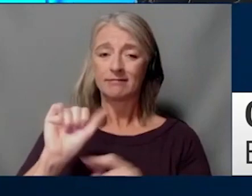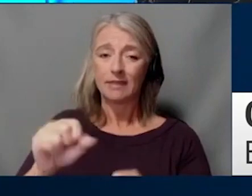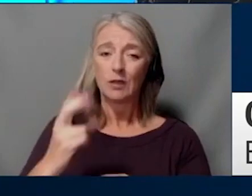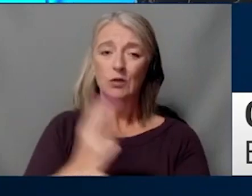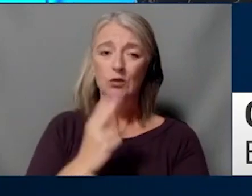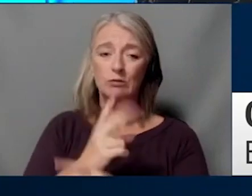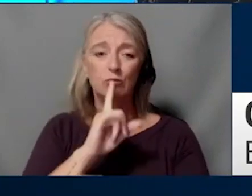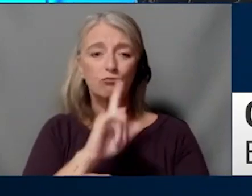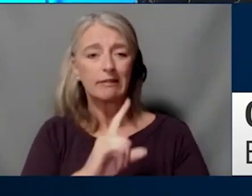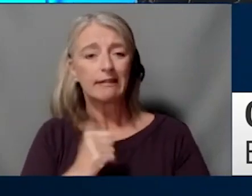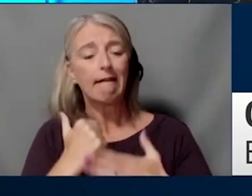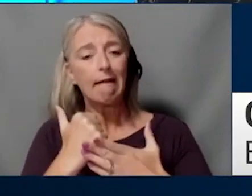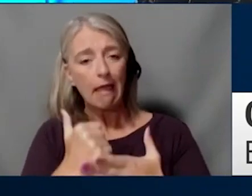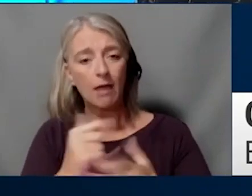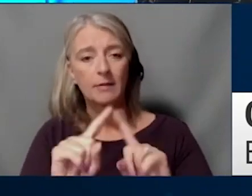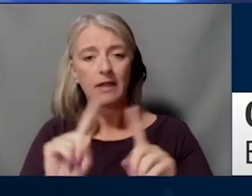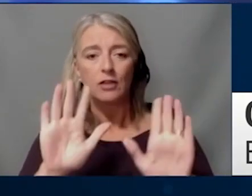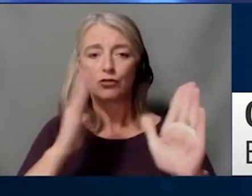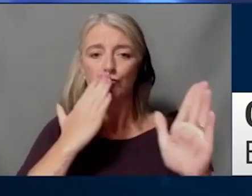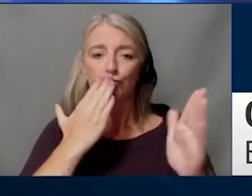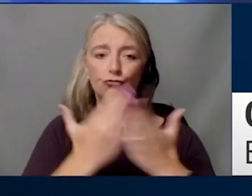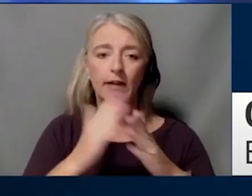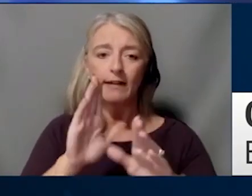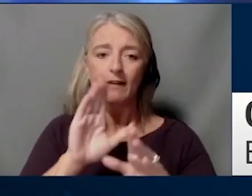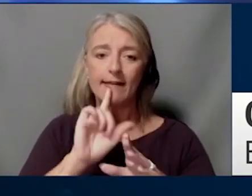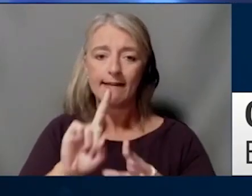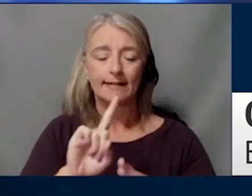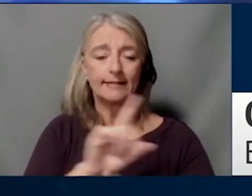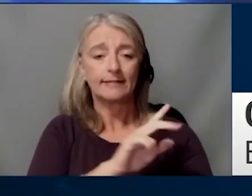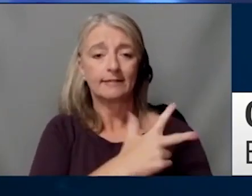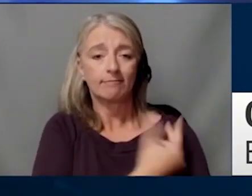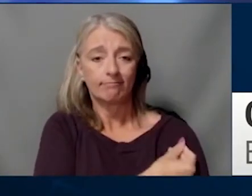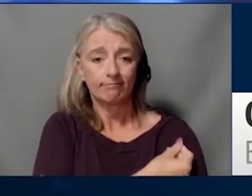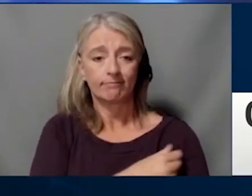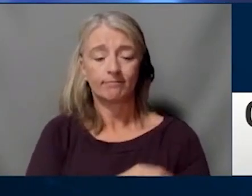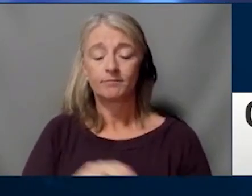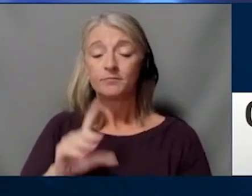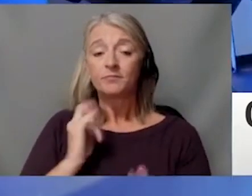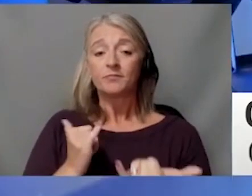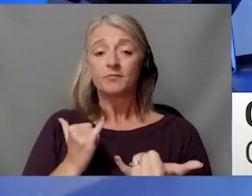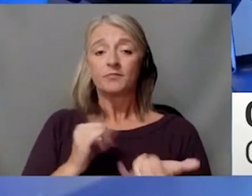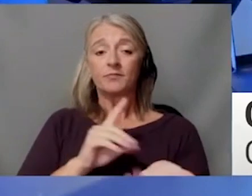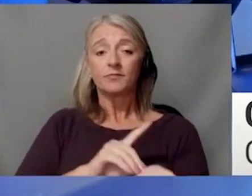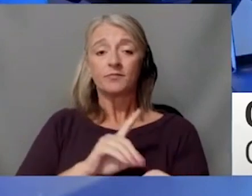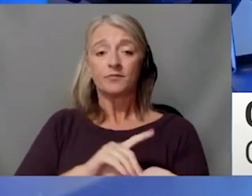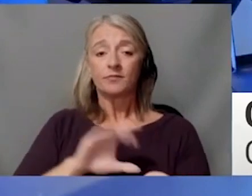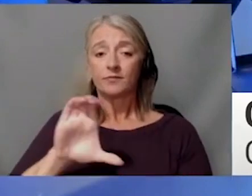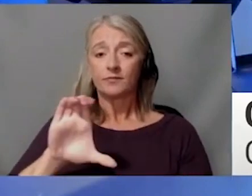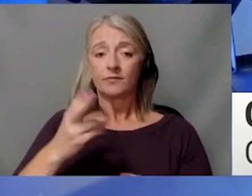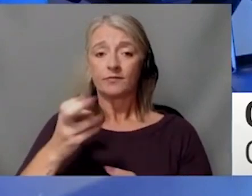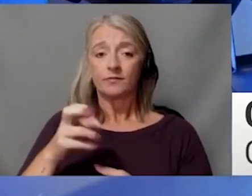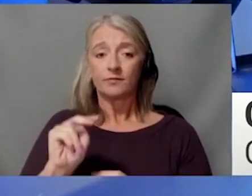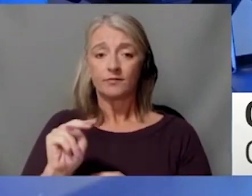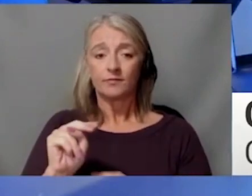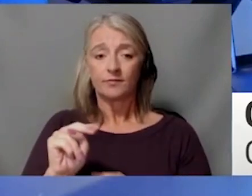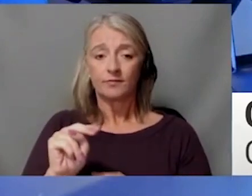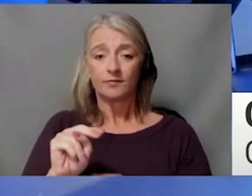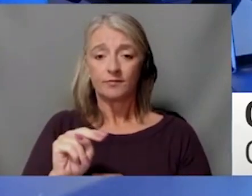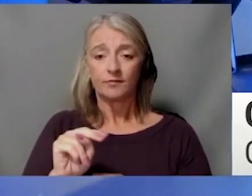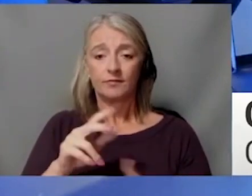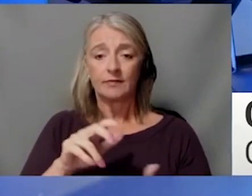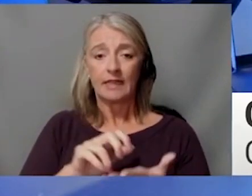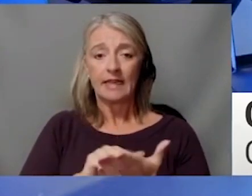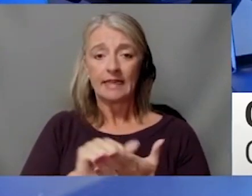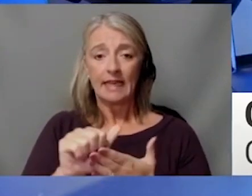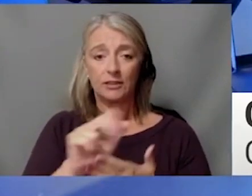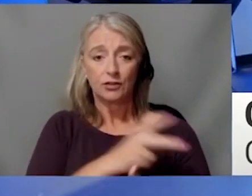answer some questions as well. Dr. Chen, I'm going to have you take this one. U.S. cancer patient suffers COVID-19 for 471 days.